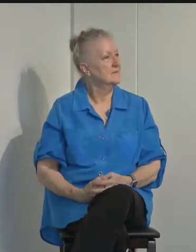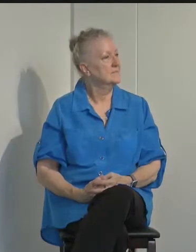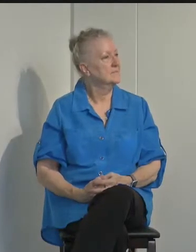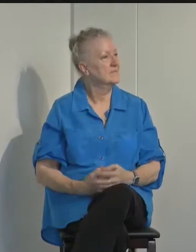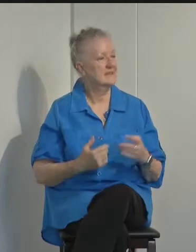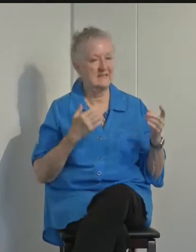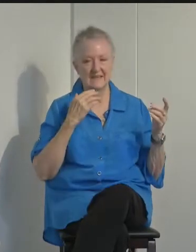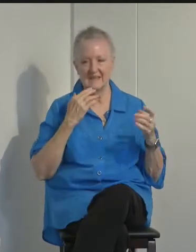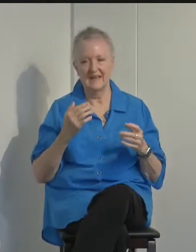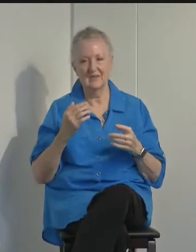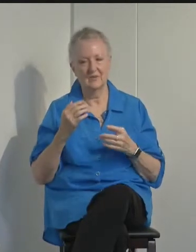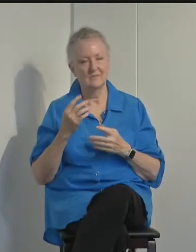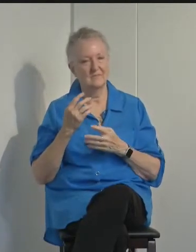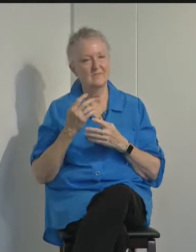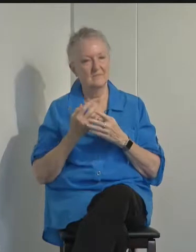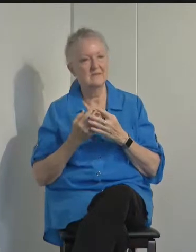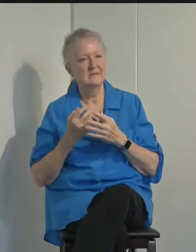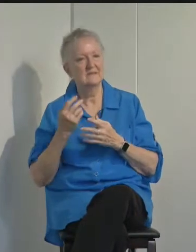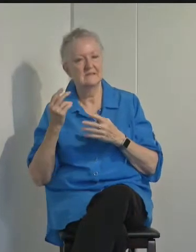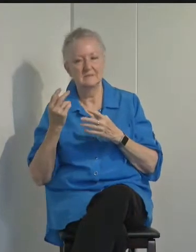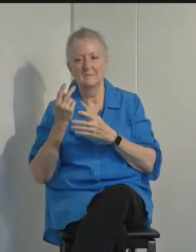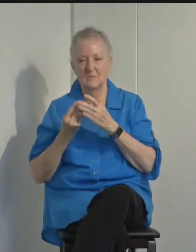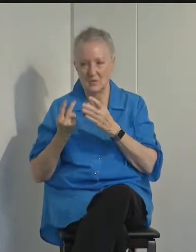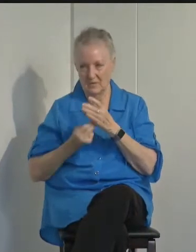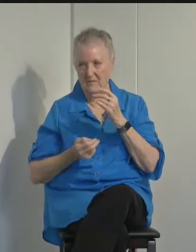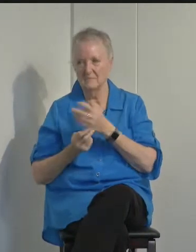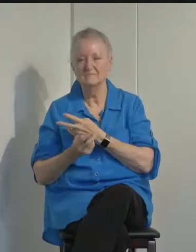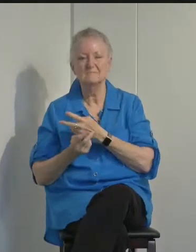Thank you, Supervisor Hart and Dr. Doronoso.